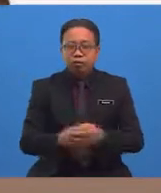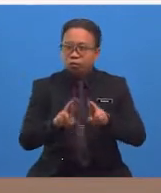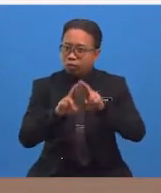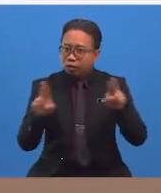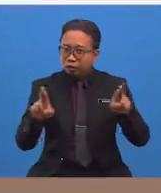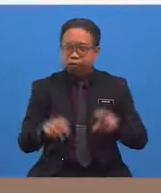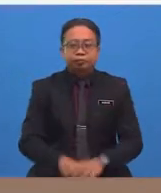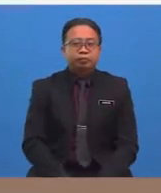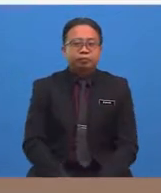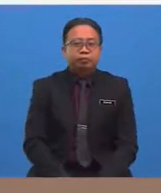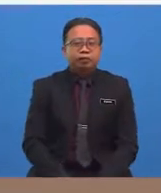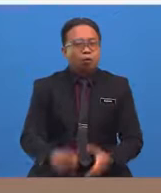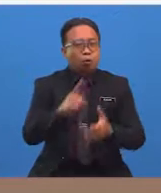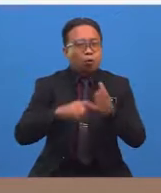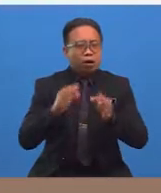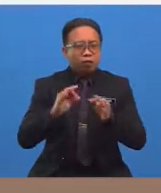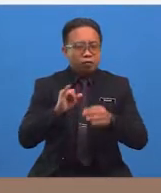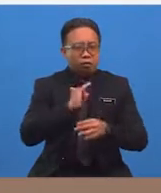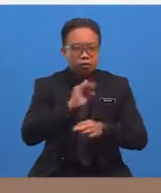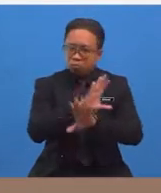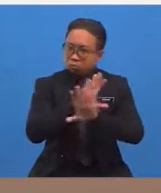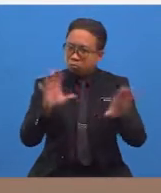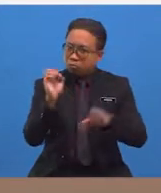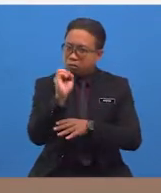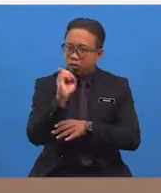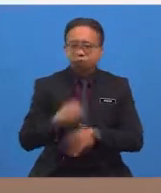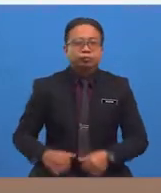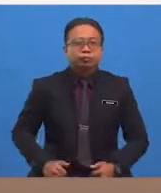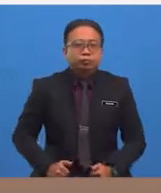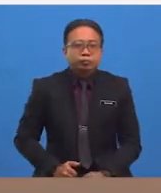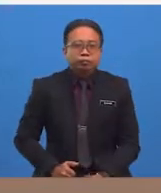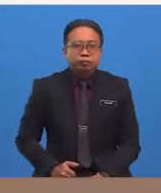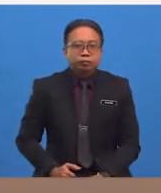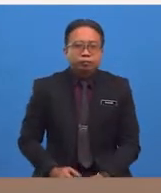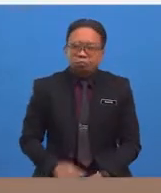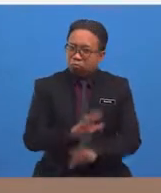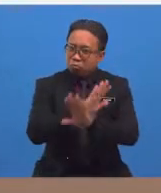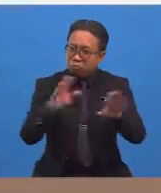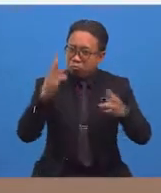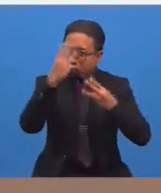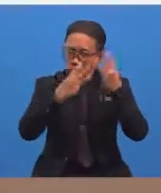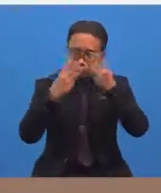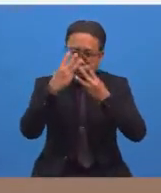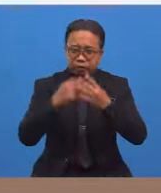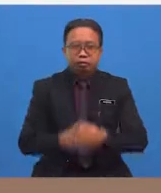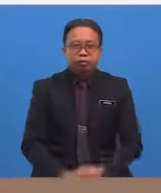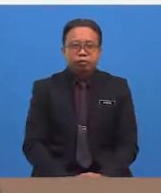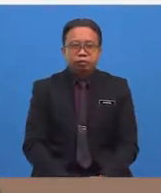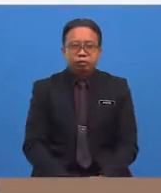ruler. What if I don't have those things, Miss Aliza? Do not worry if you don't.